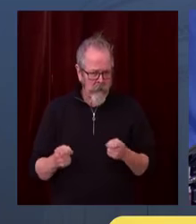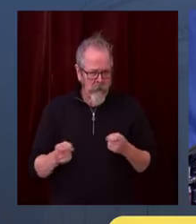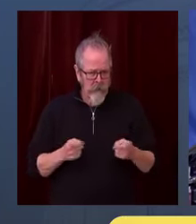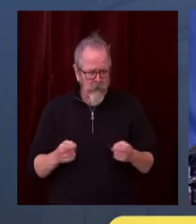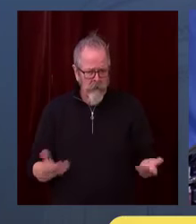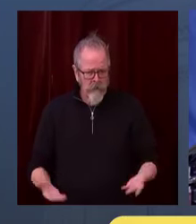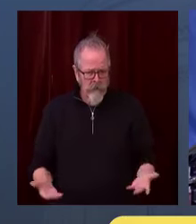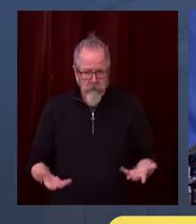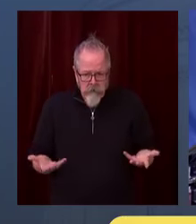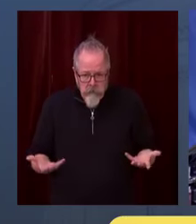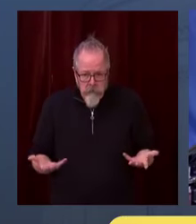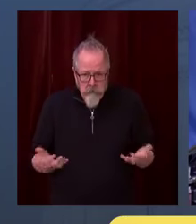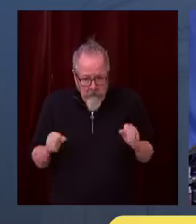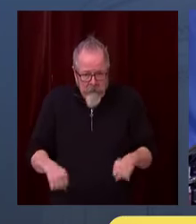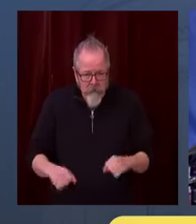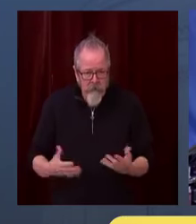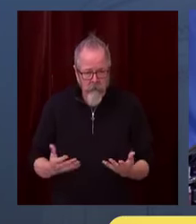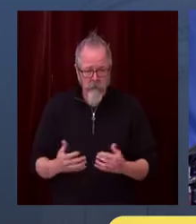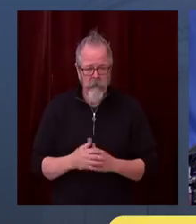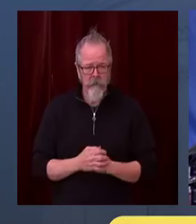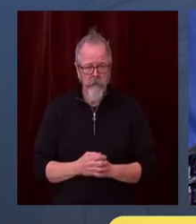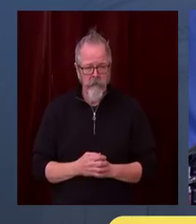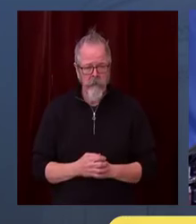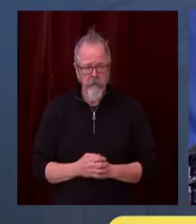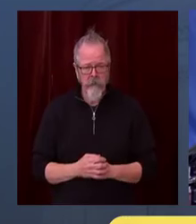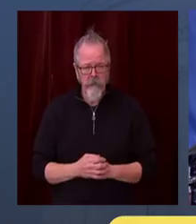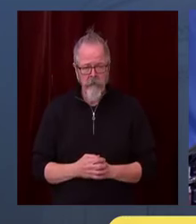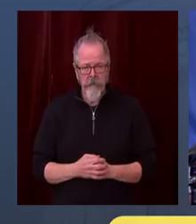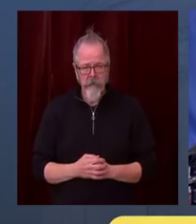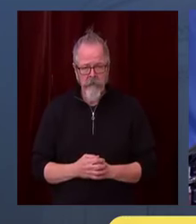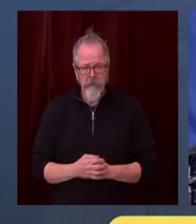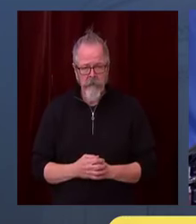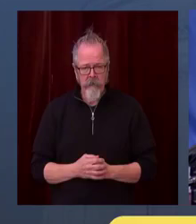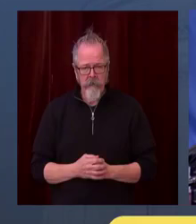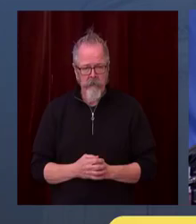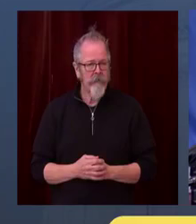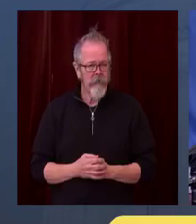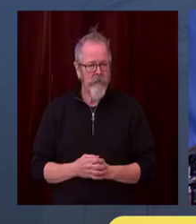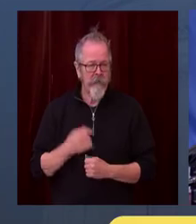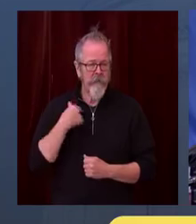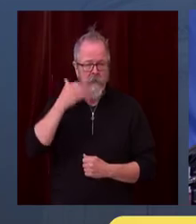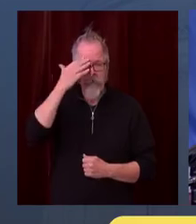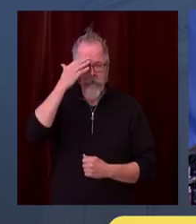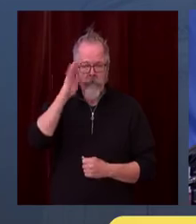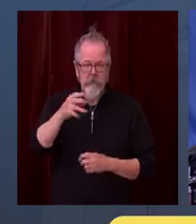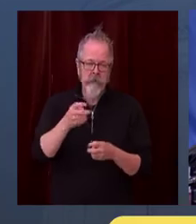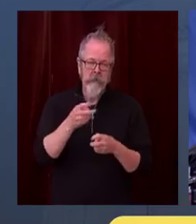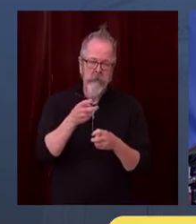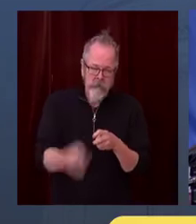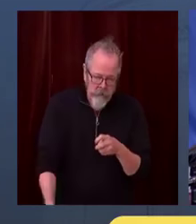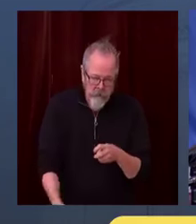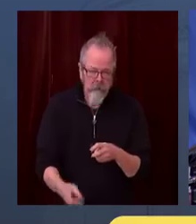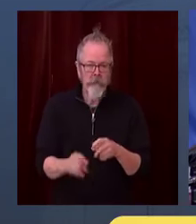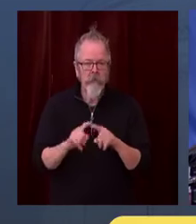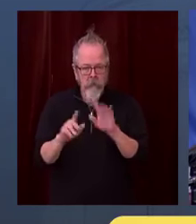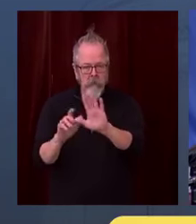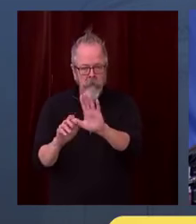And I know this is really hard, but Trudy, who I thought was quite persuasive talking about Thanksgiving the other day,